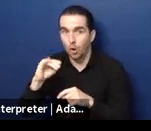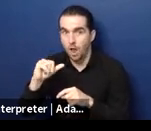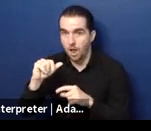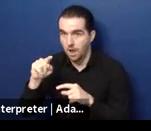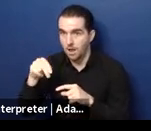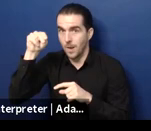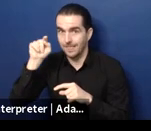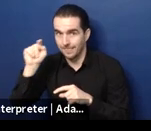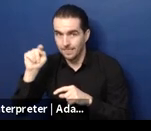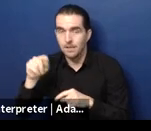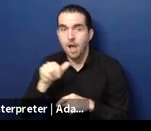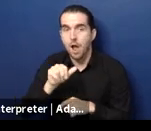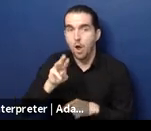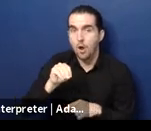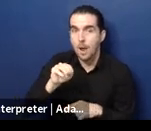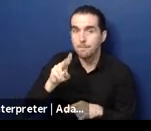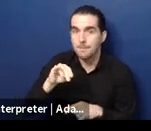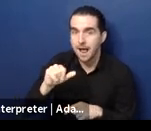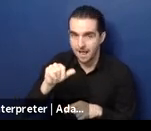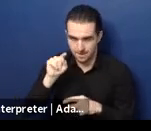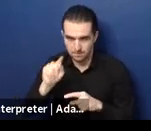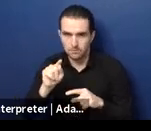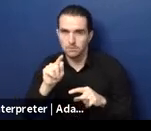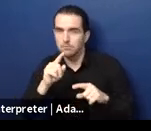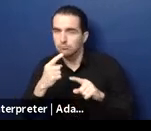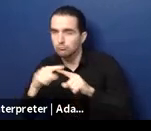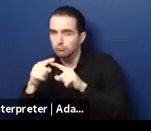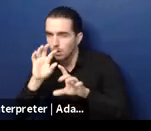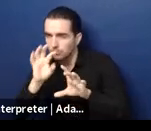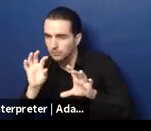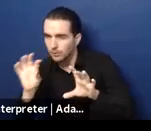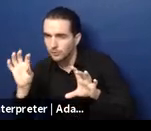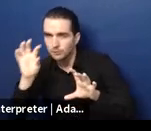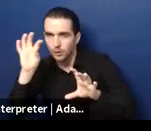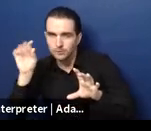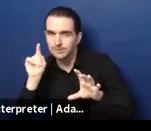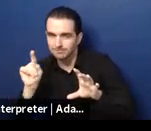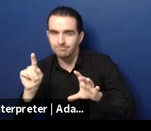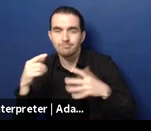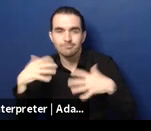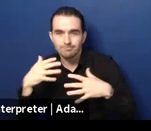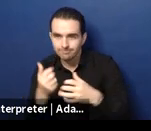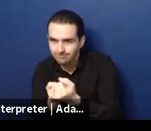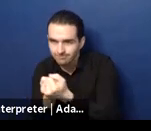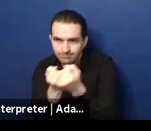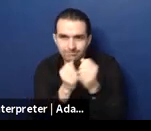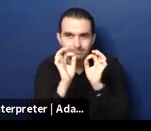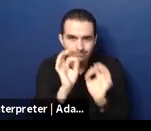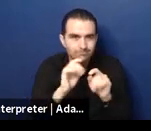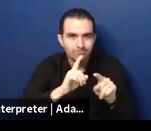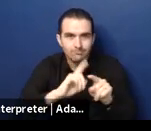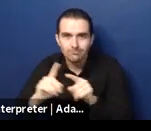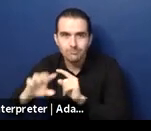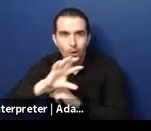in their experience of trying to advance comprehensive reforms for institutional care. UNICEF particularly